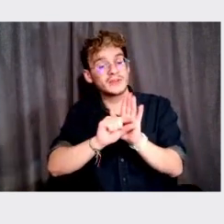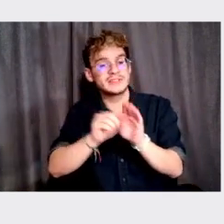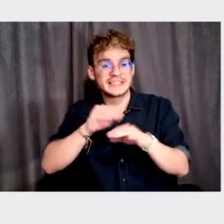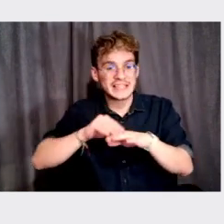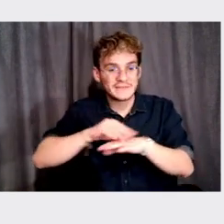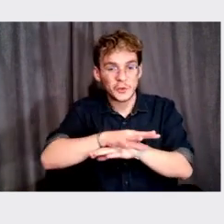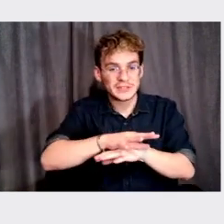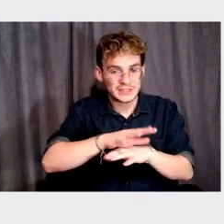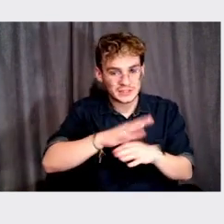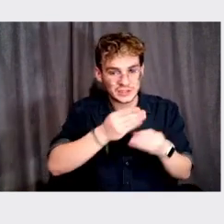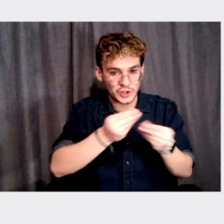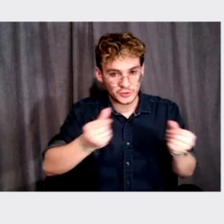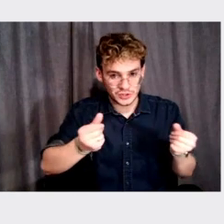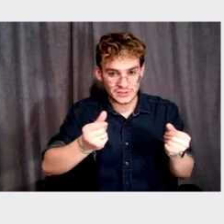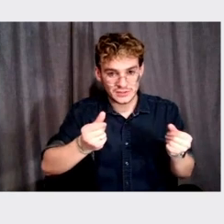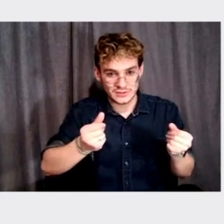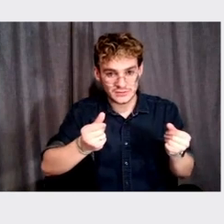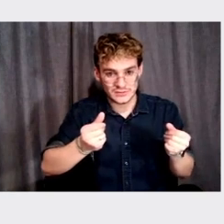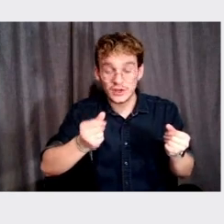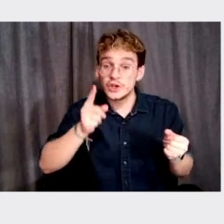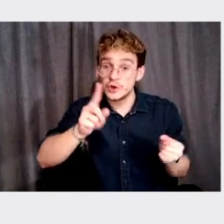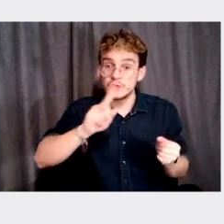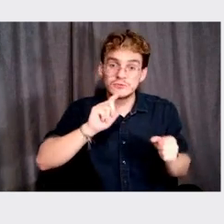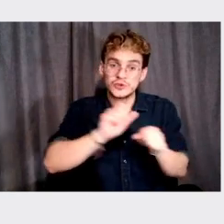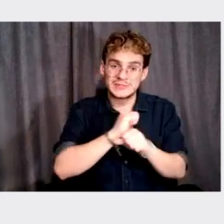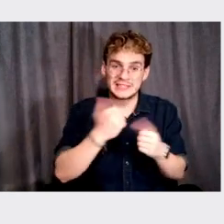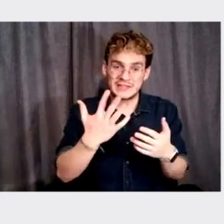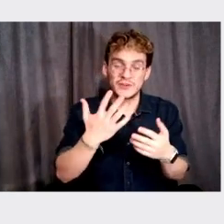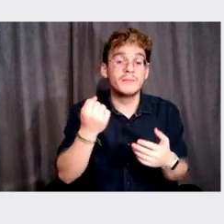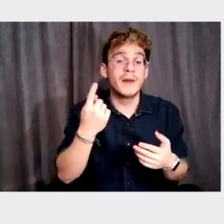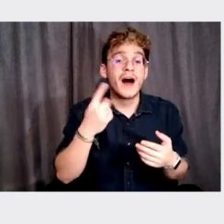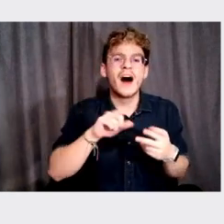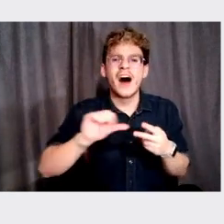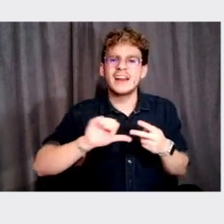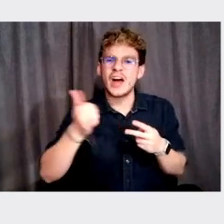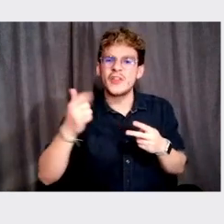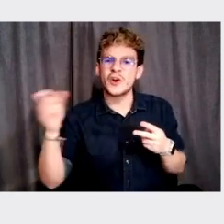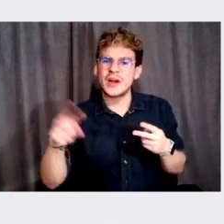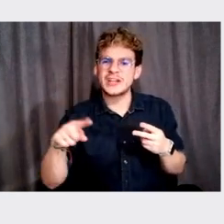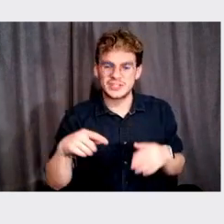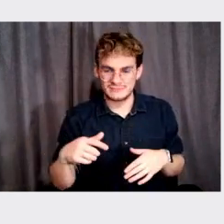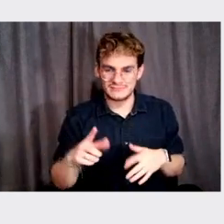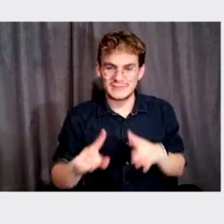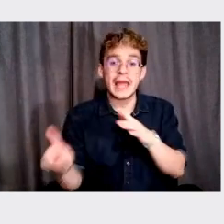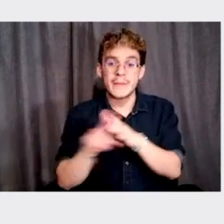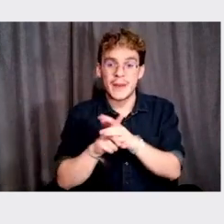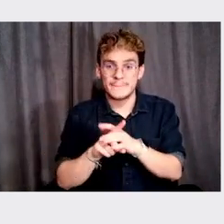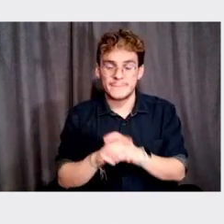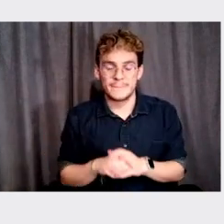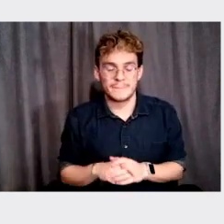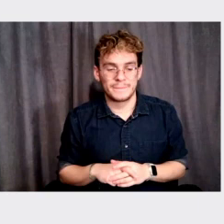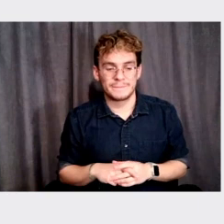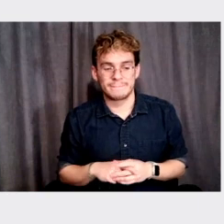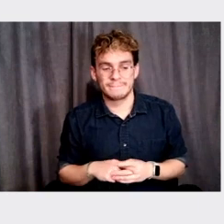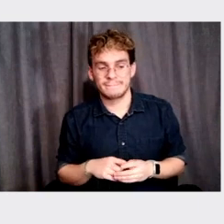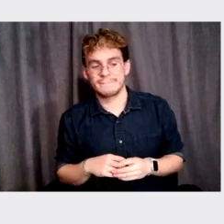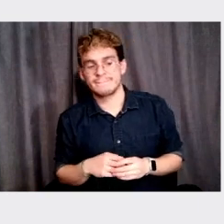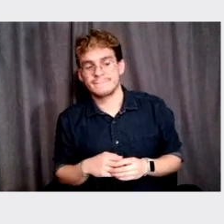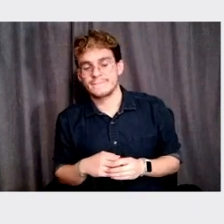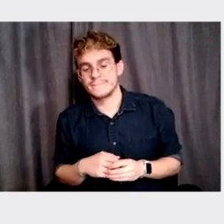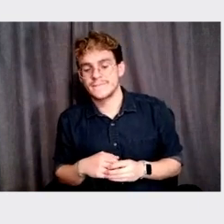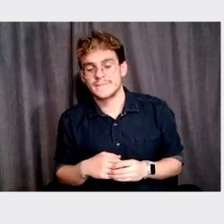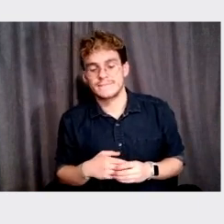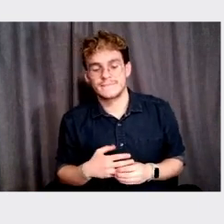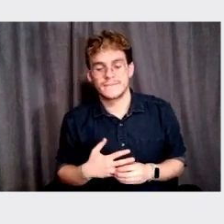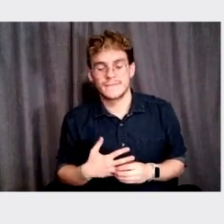solutions, uh, that you deliver, but I want to kind of stitch that to another question, which is,